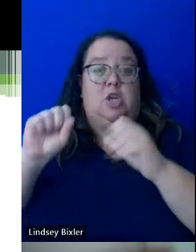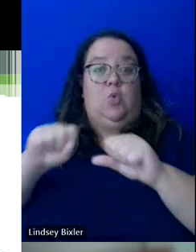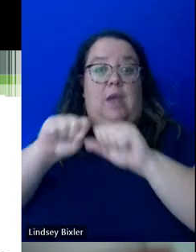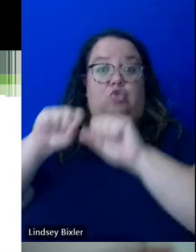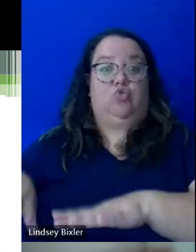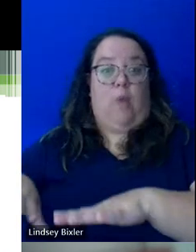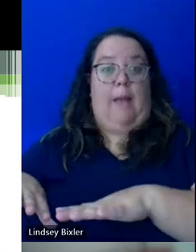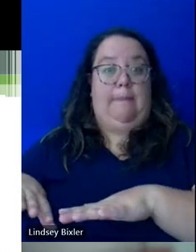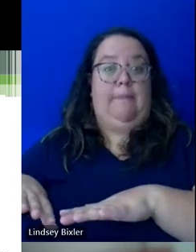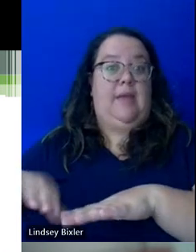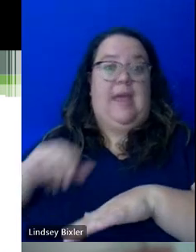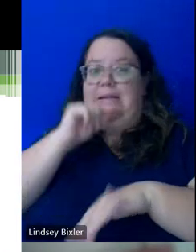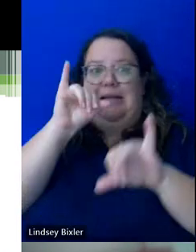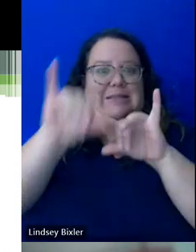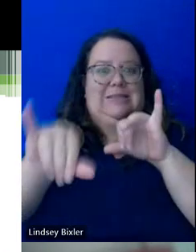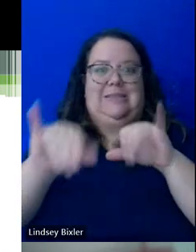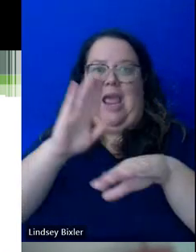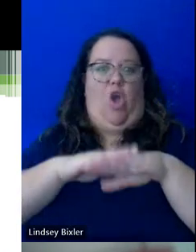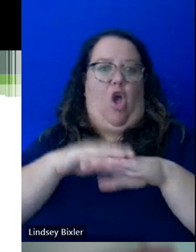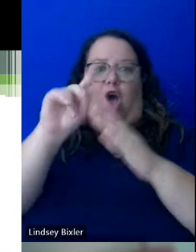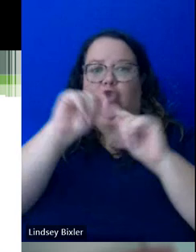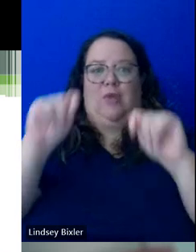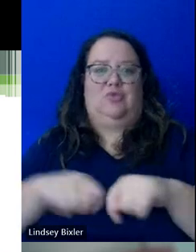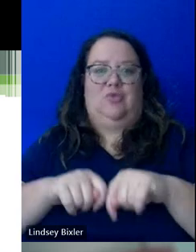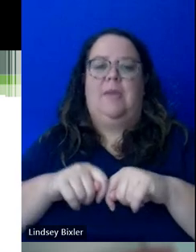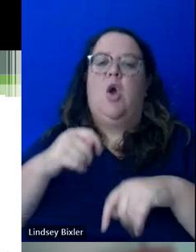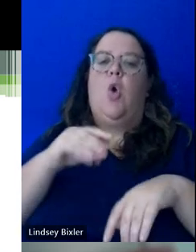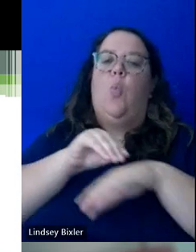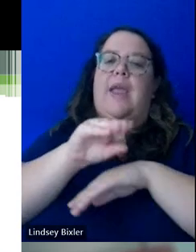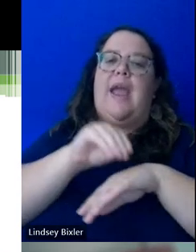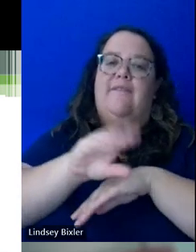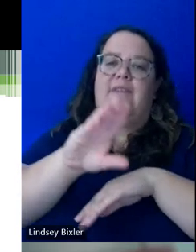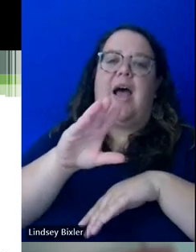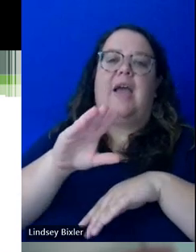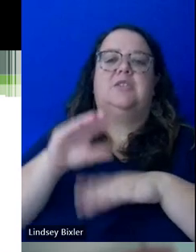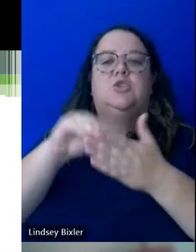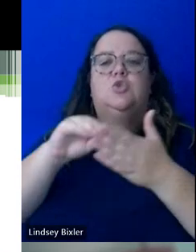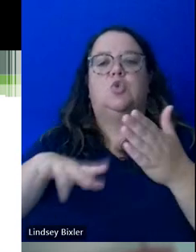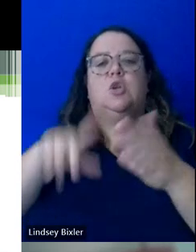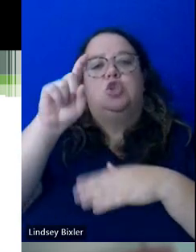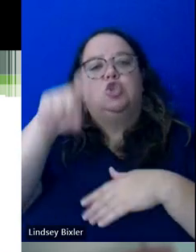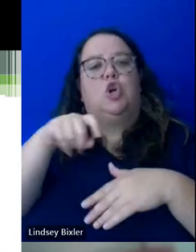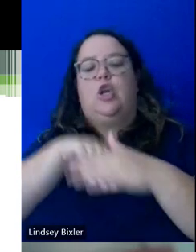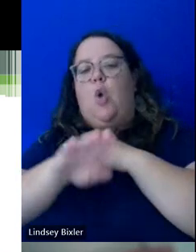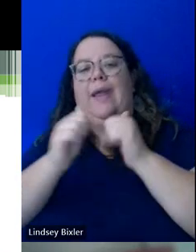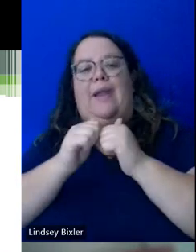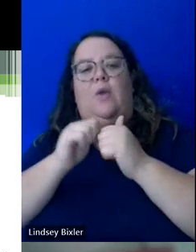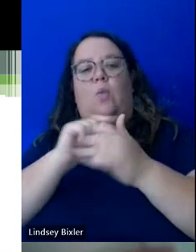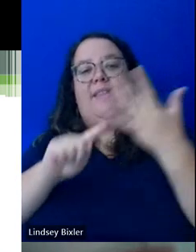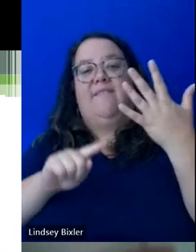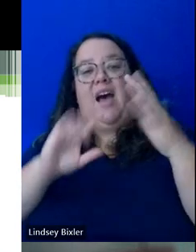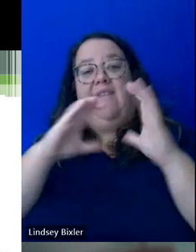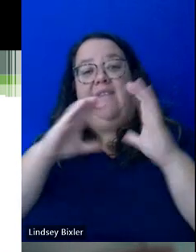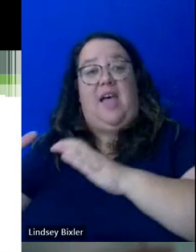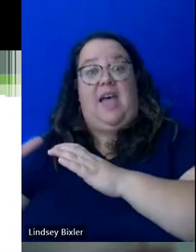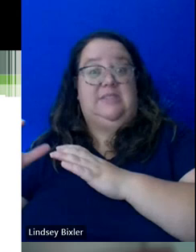We usually advise students that first semester to, you know, go in with, you know, five classes if that's your